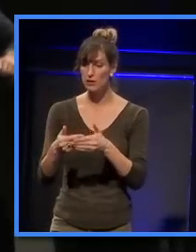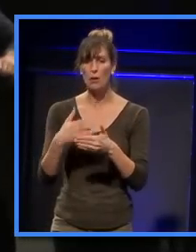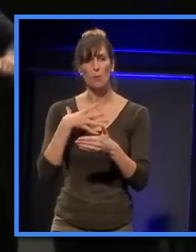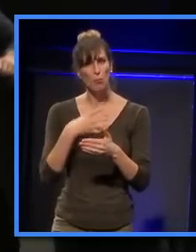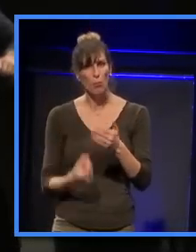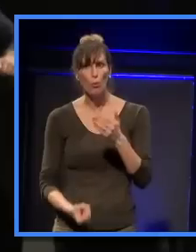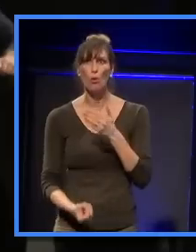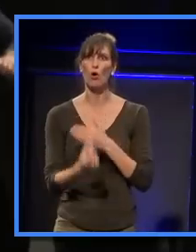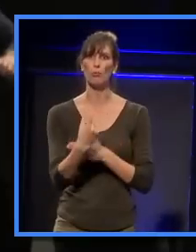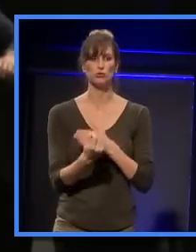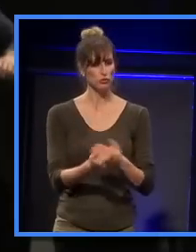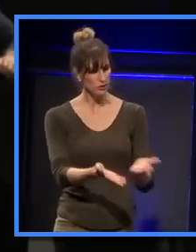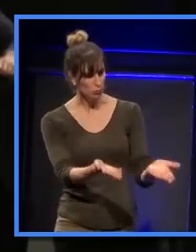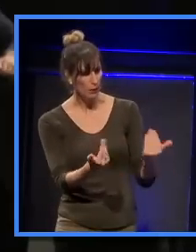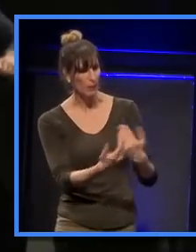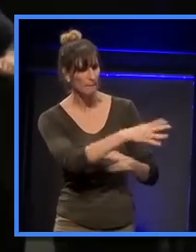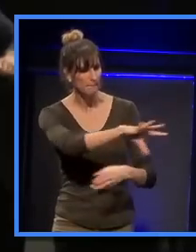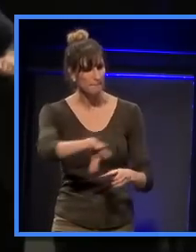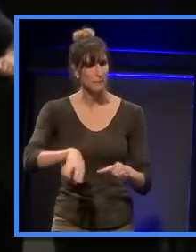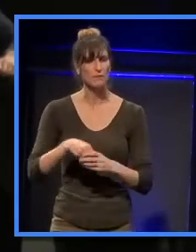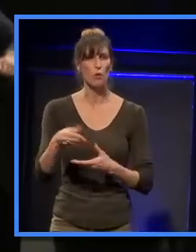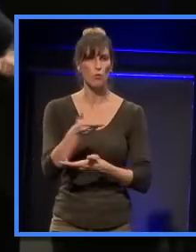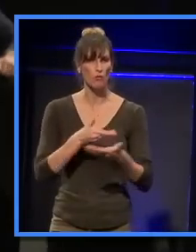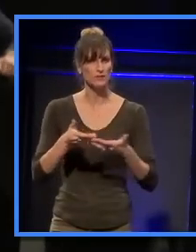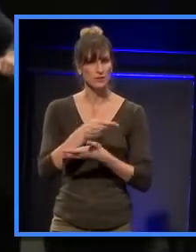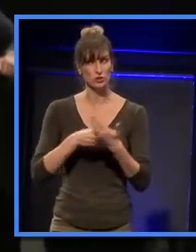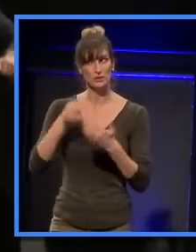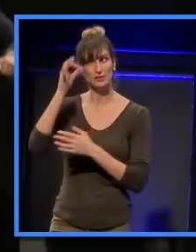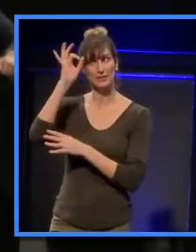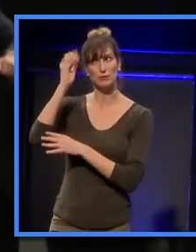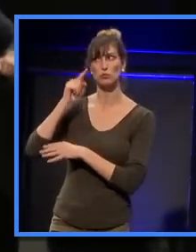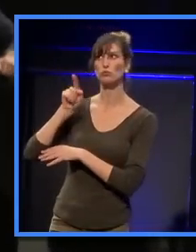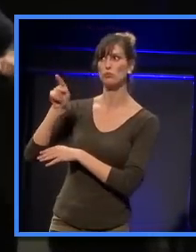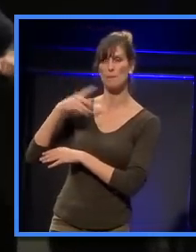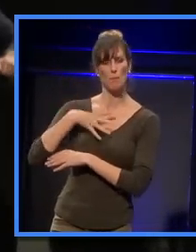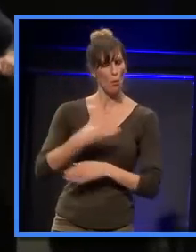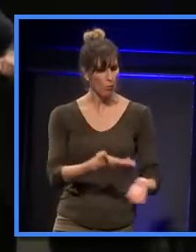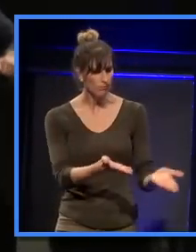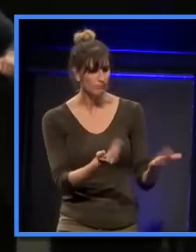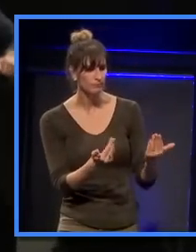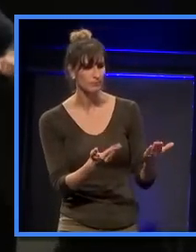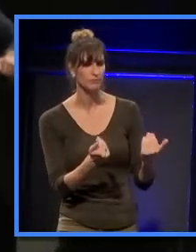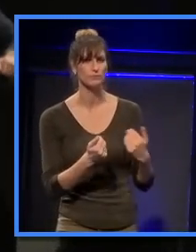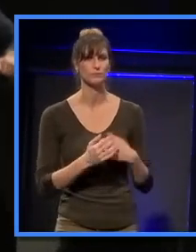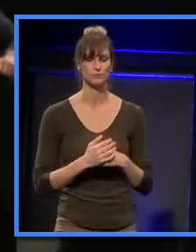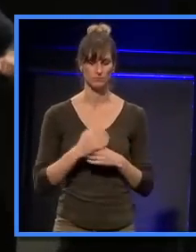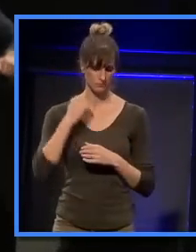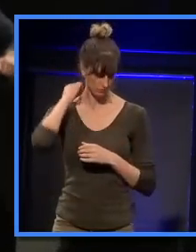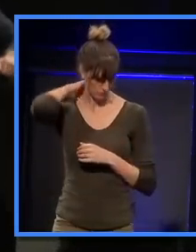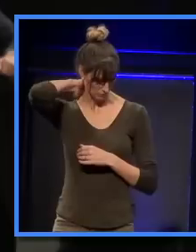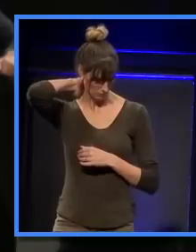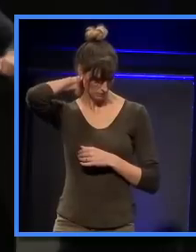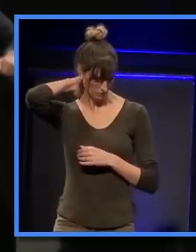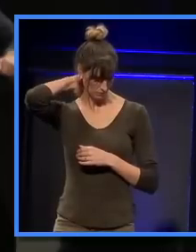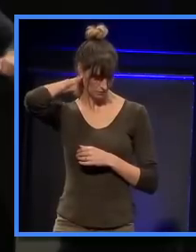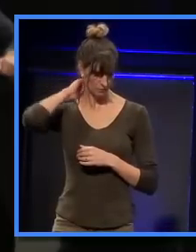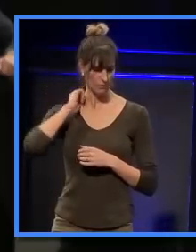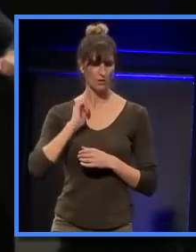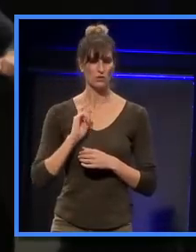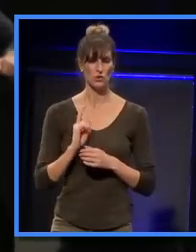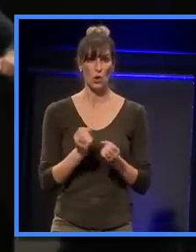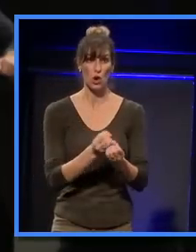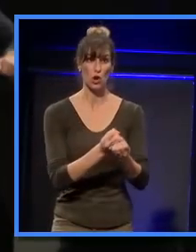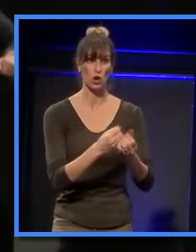really been picked up by the council. And in general, despite the number of different mana whenua groups involved, there's generally a